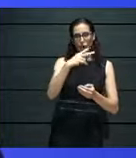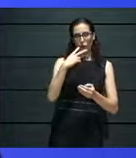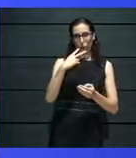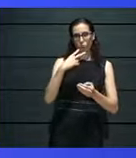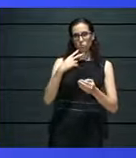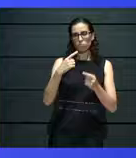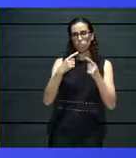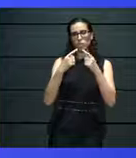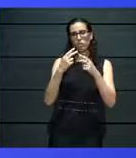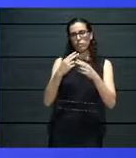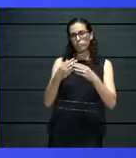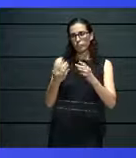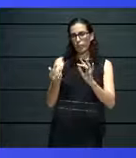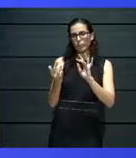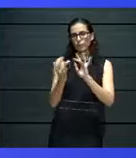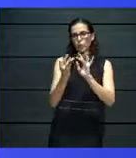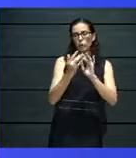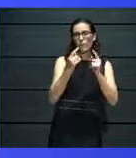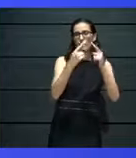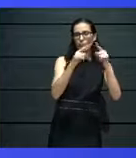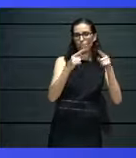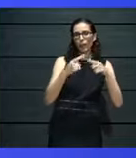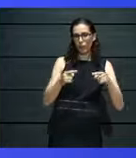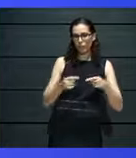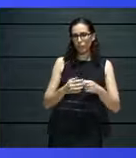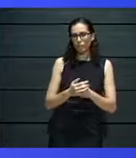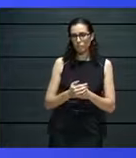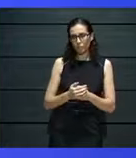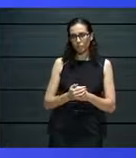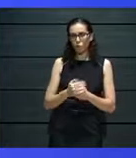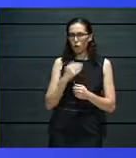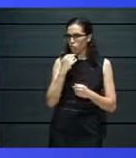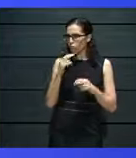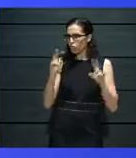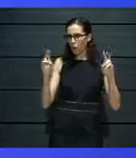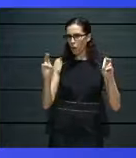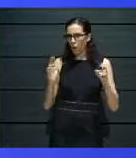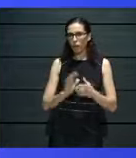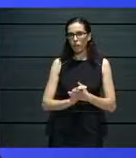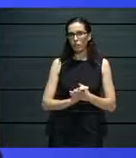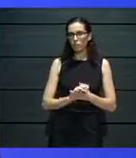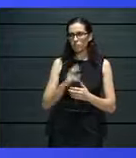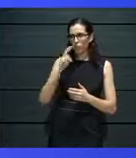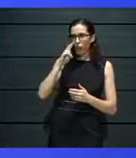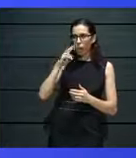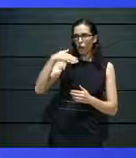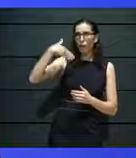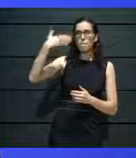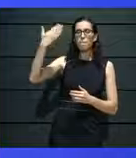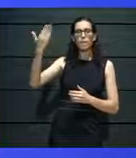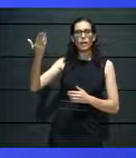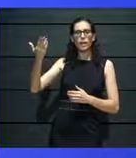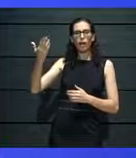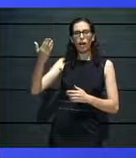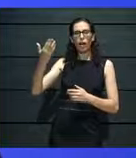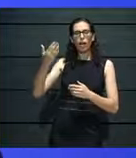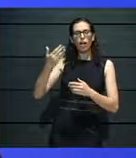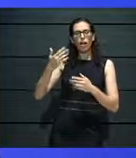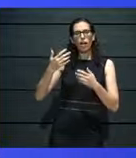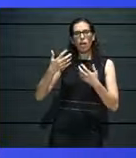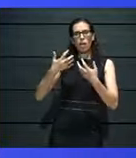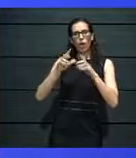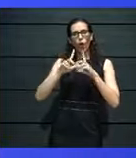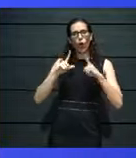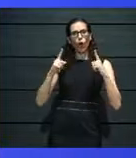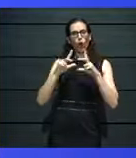We've taken inspiration by going ourselves abroad and looking at what other music technology conferences are doing. And I can